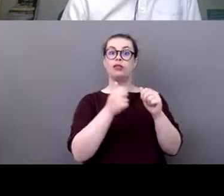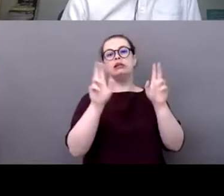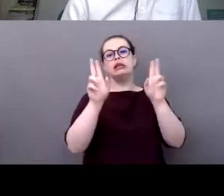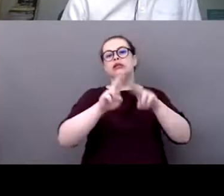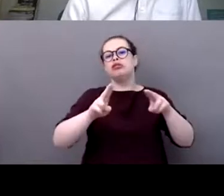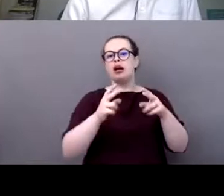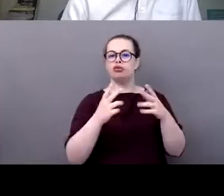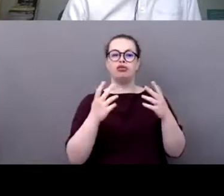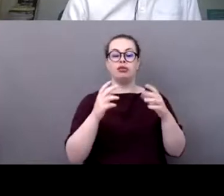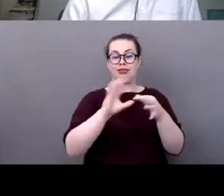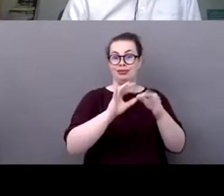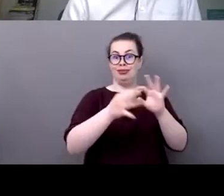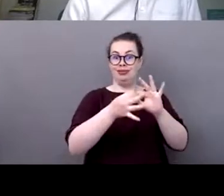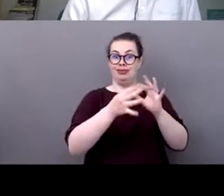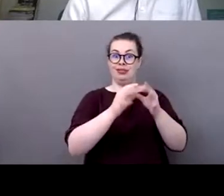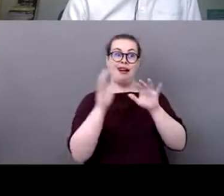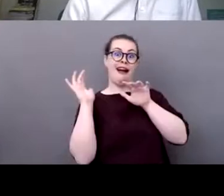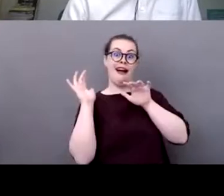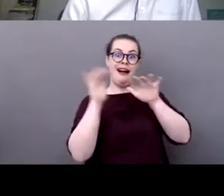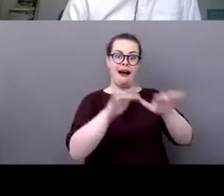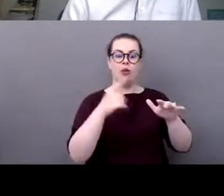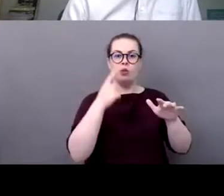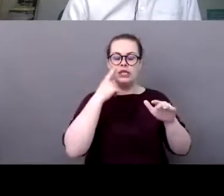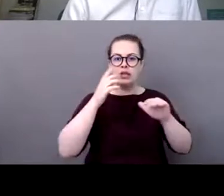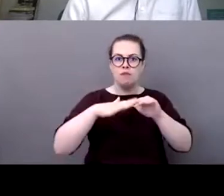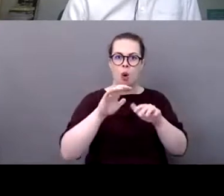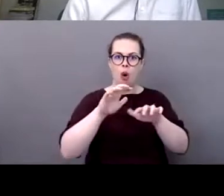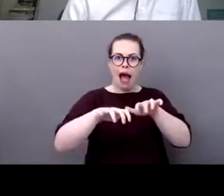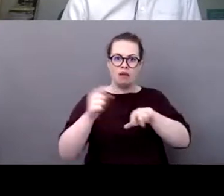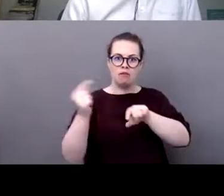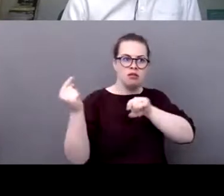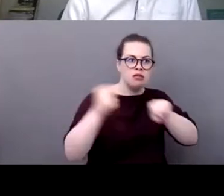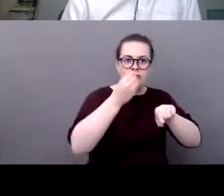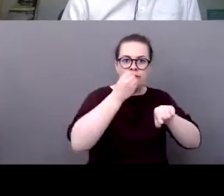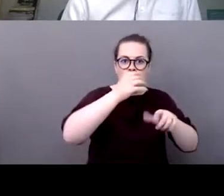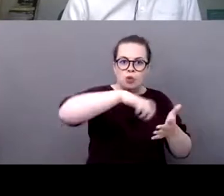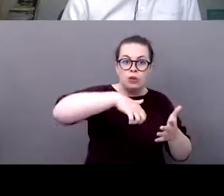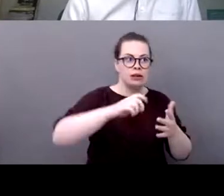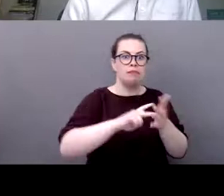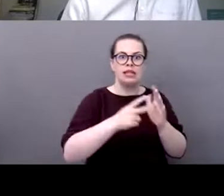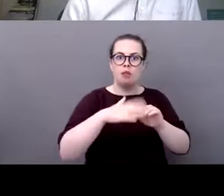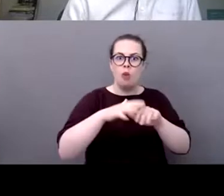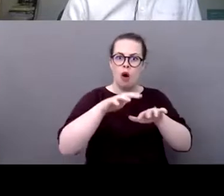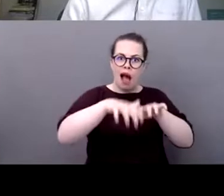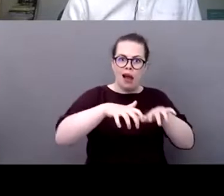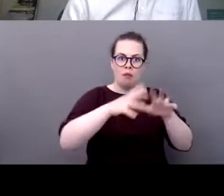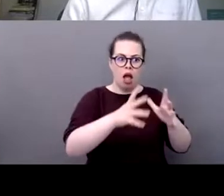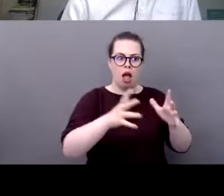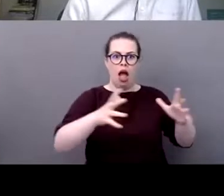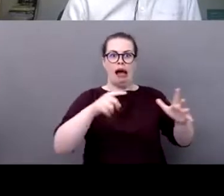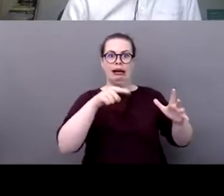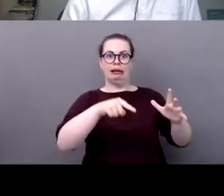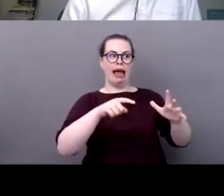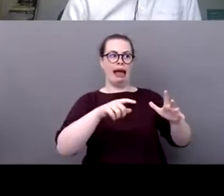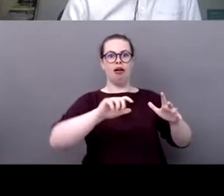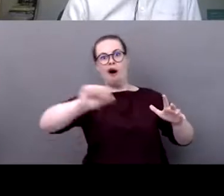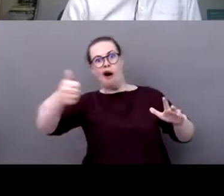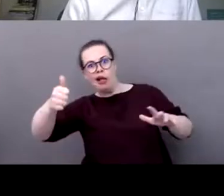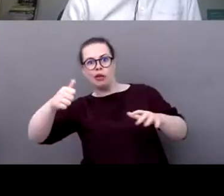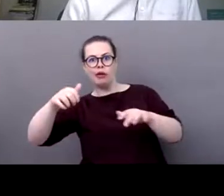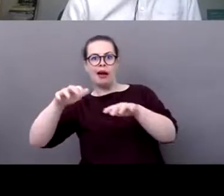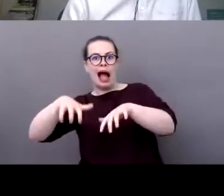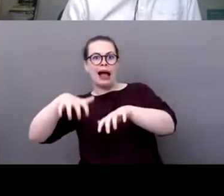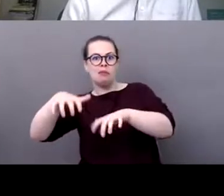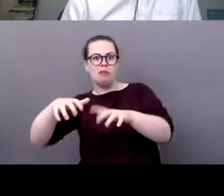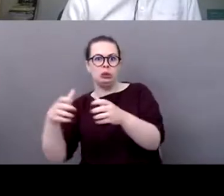habitat loss is a key issue when you have large venues for example uh mostly i mean you could have disturbance